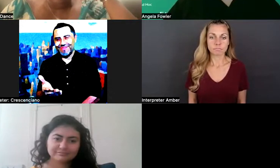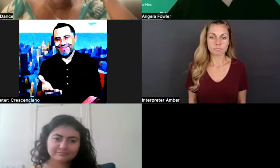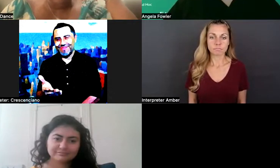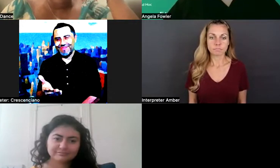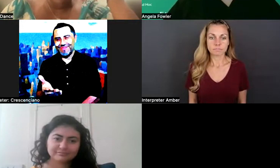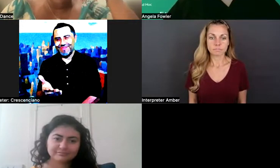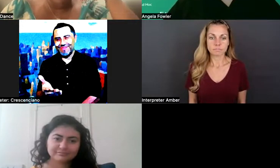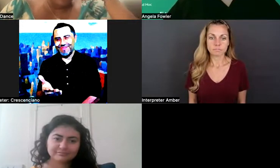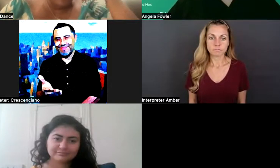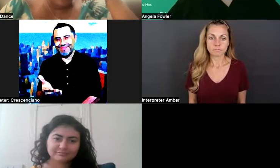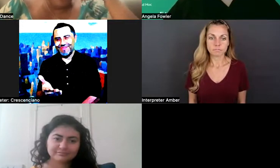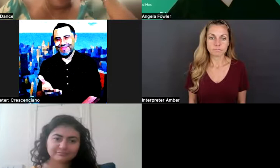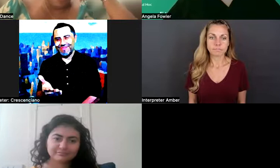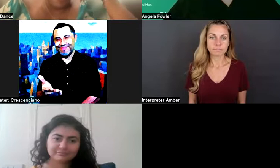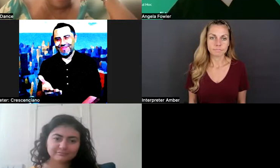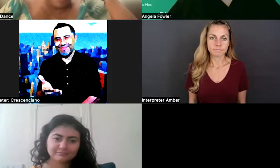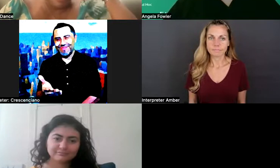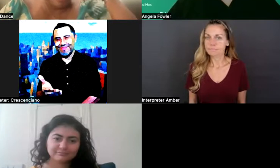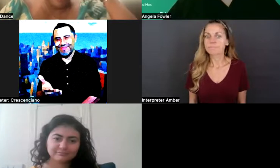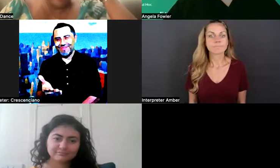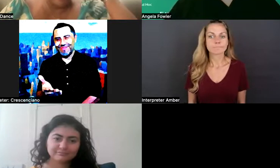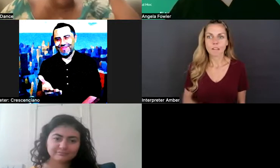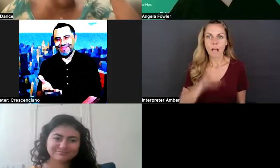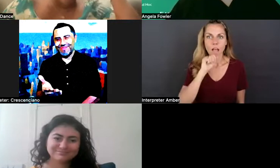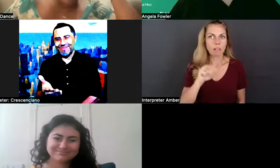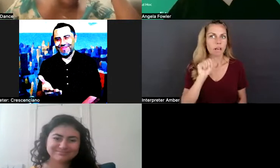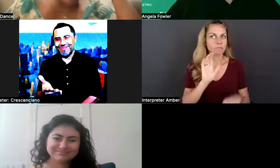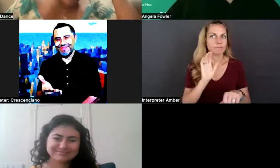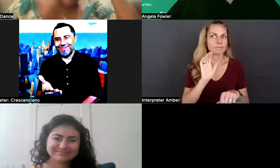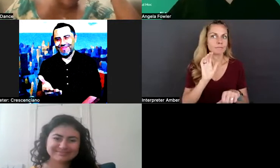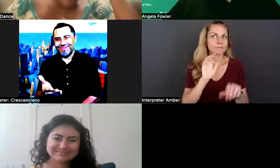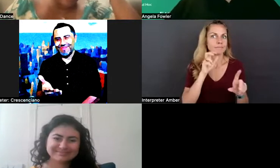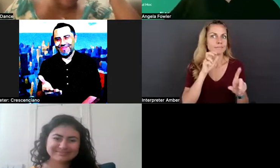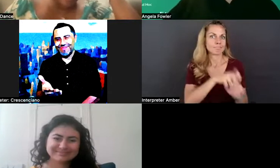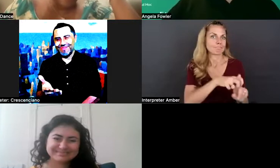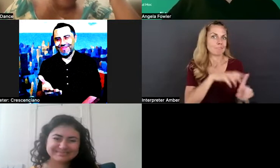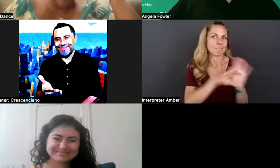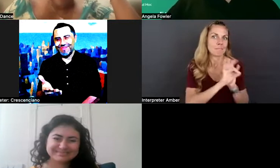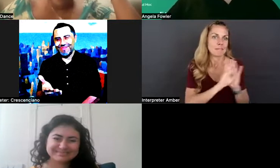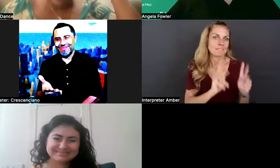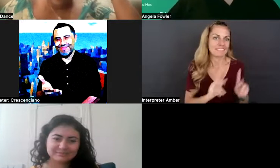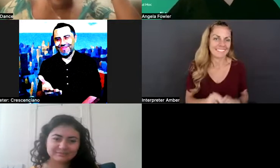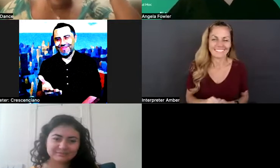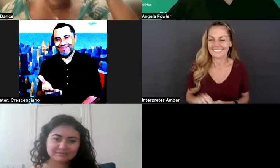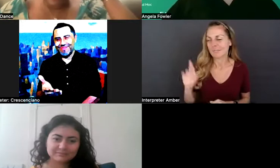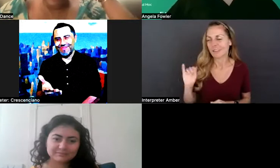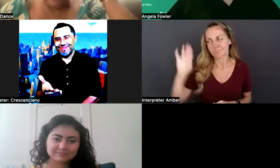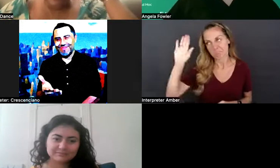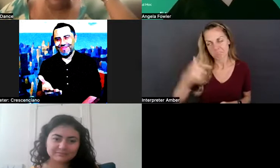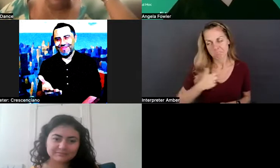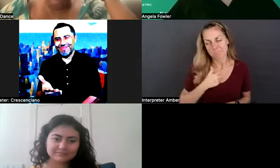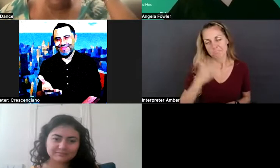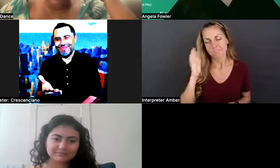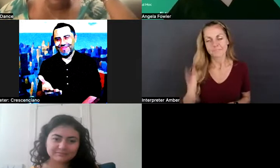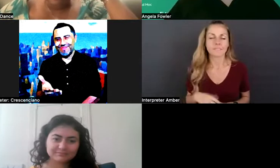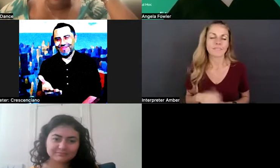You know, I to say, you know, I love calling on people. Go on. I'll take it. There's a couple of things that I, there's a couple of things I want to hit